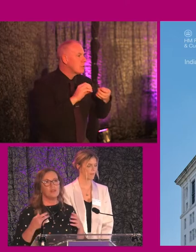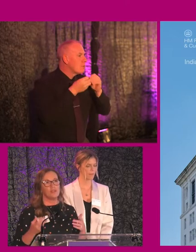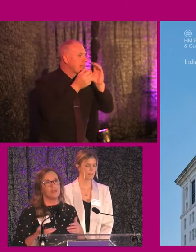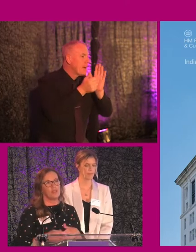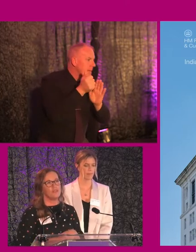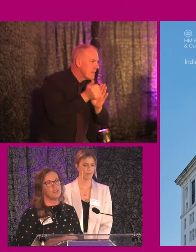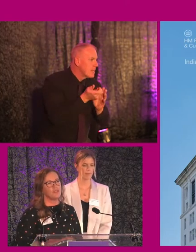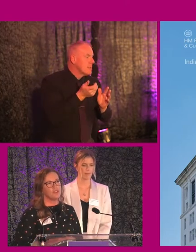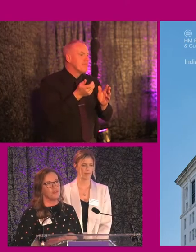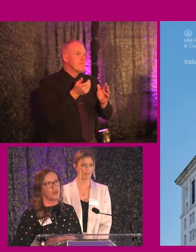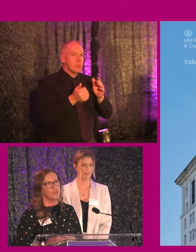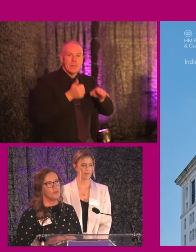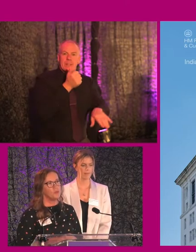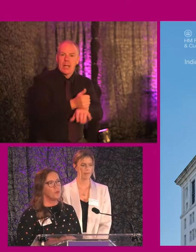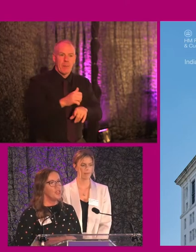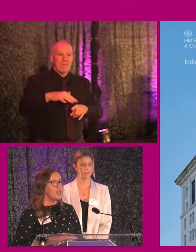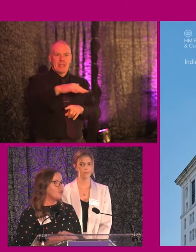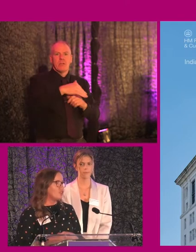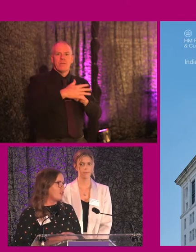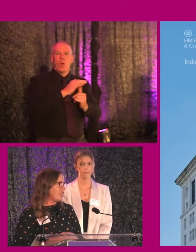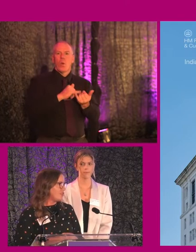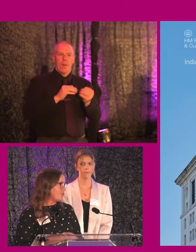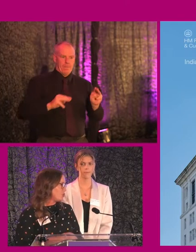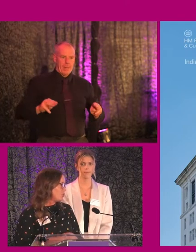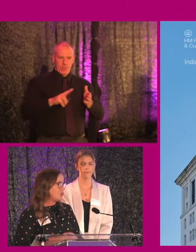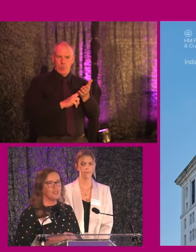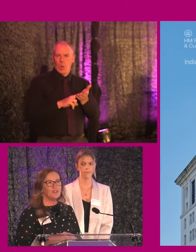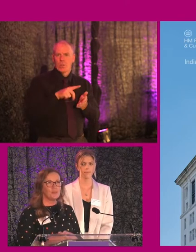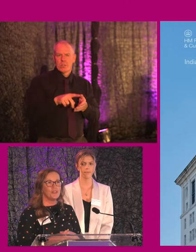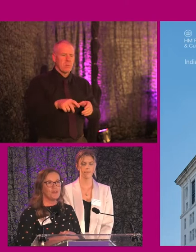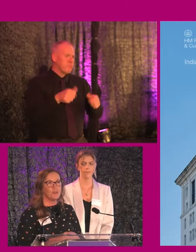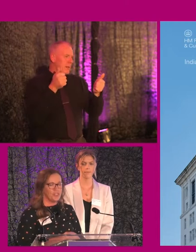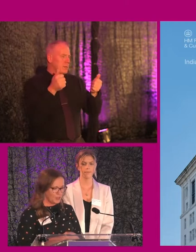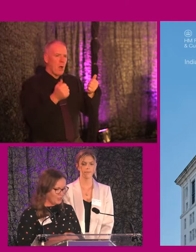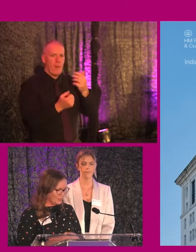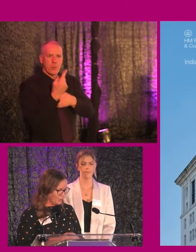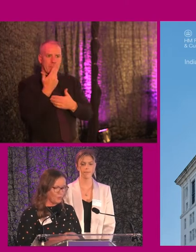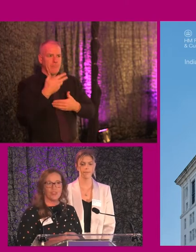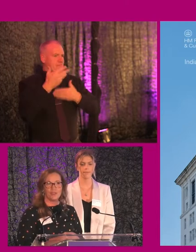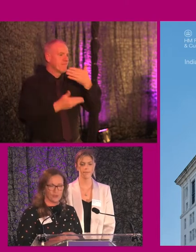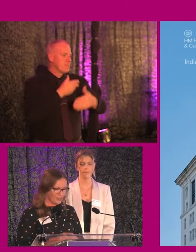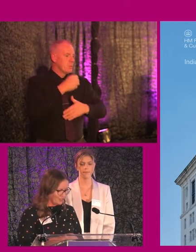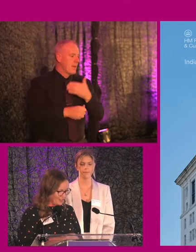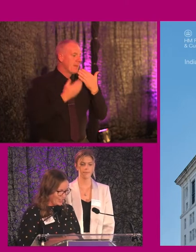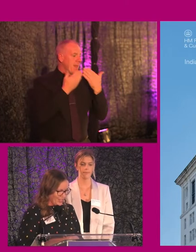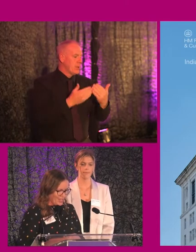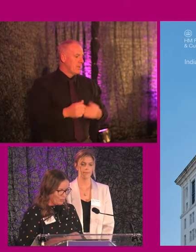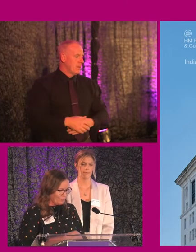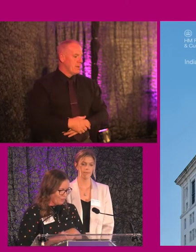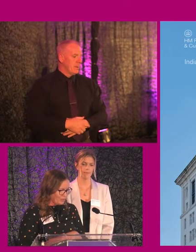buildings and to create facilities for our people. So it's really great to have this opportunity to speak to everybody here today. So thank you for that.